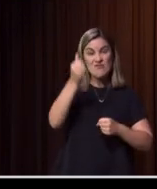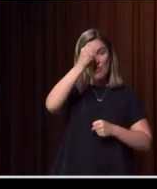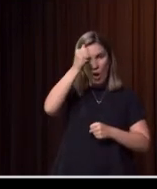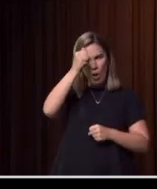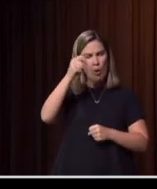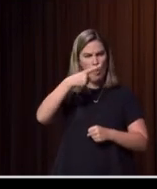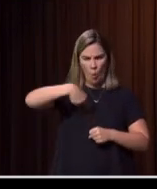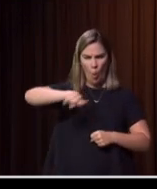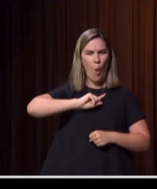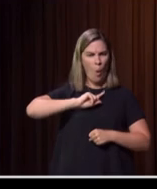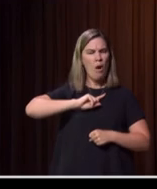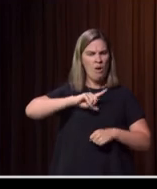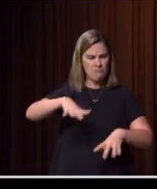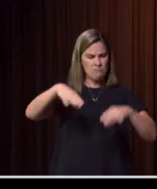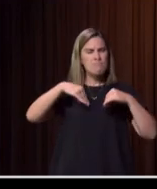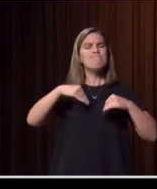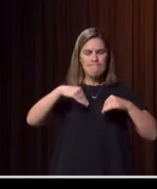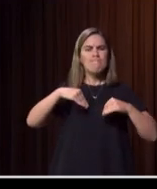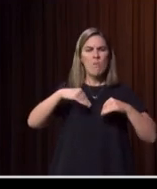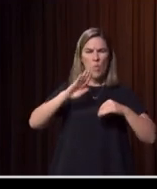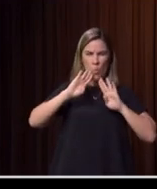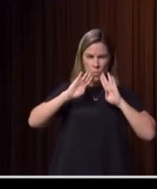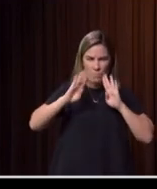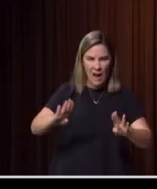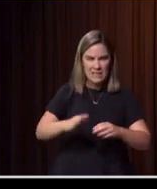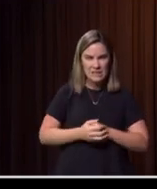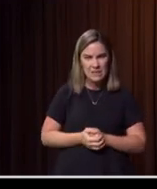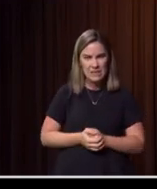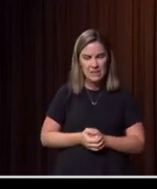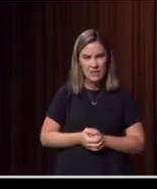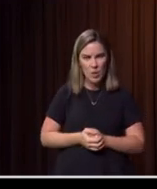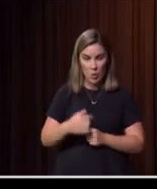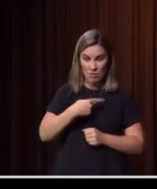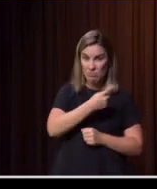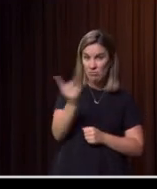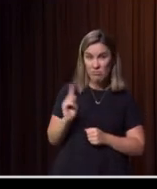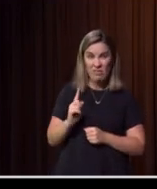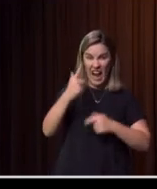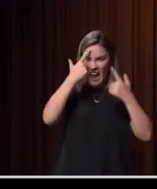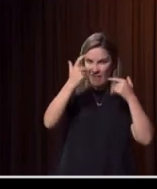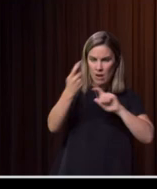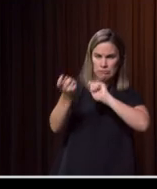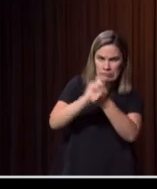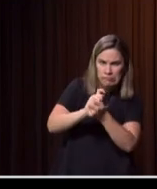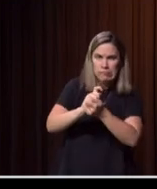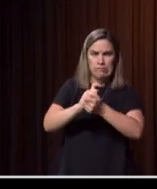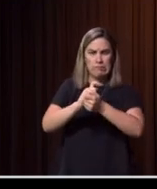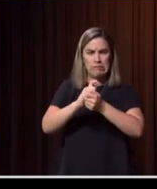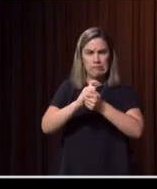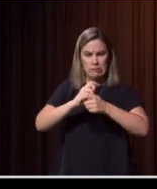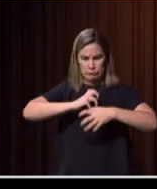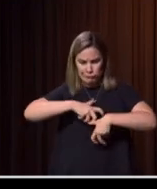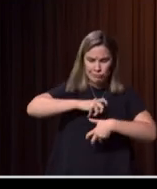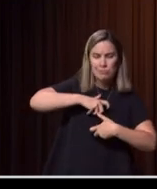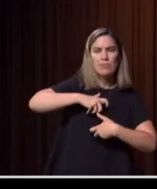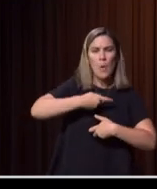by crikey, as a nation we can do wonderful things. When we've seen our people innovate and adapt and adjust, when we've seen our governments